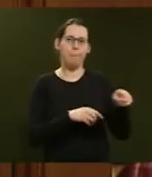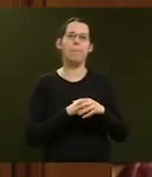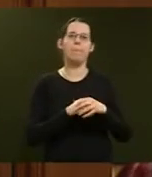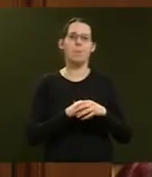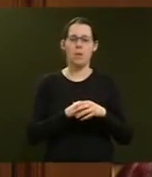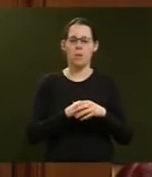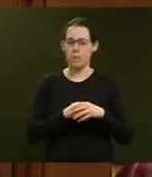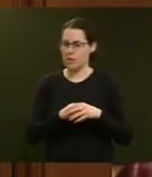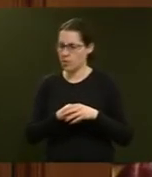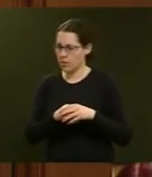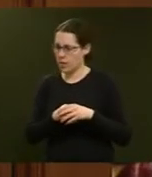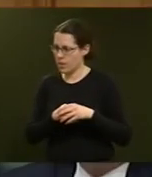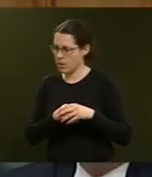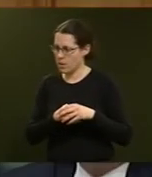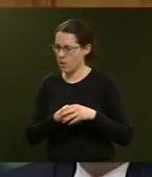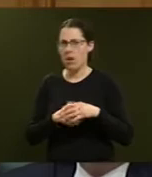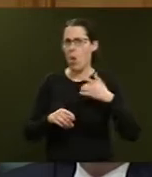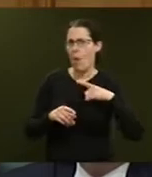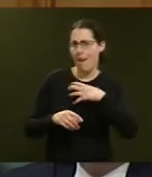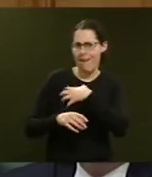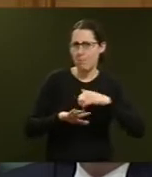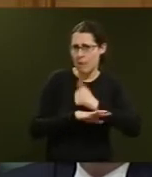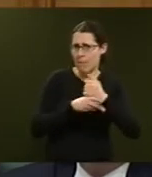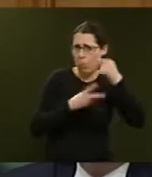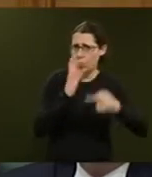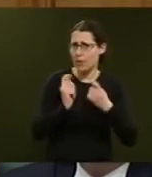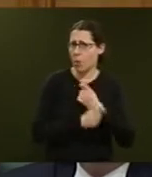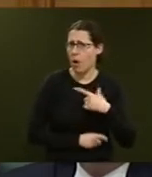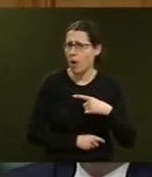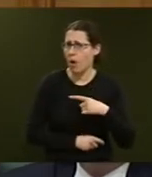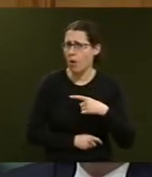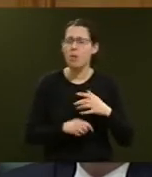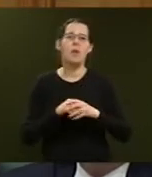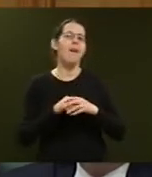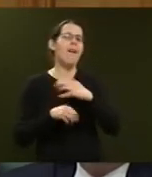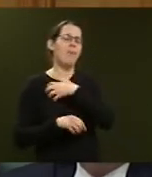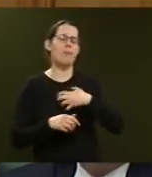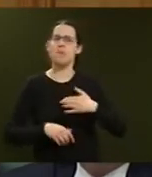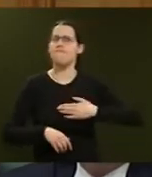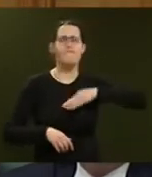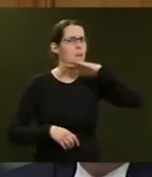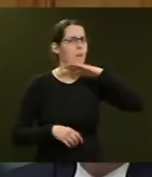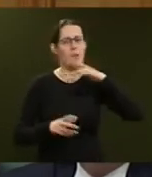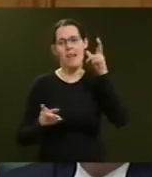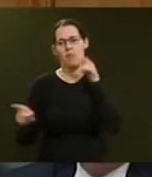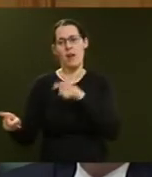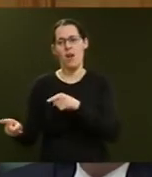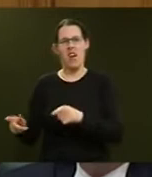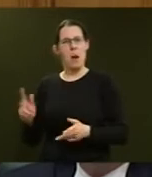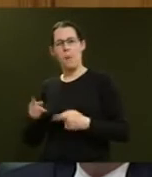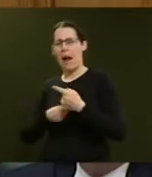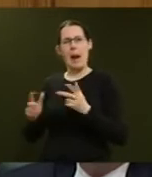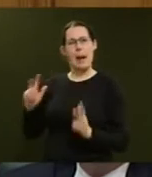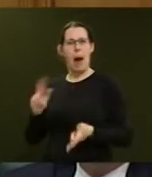changes? Mr Speaker, the Government was tired of hearing about cowboy-clampers using stand-over tactics to squeeze